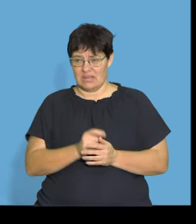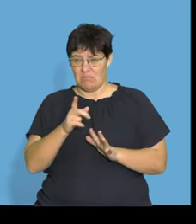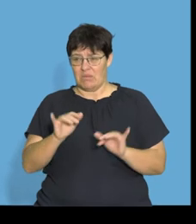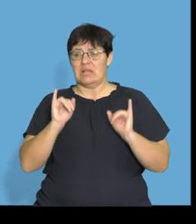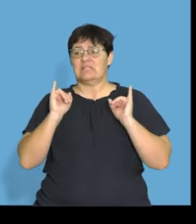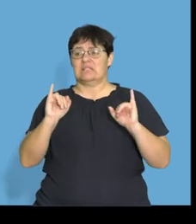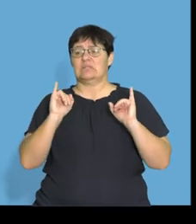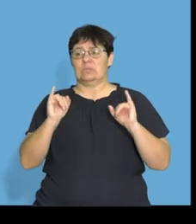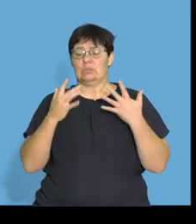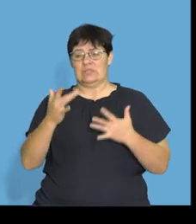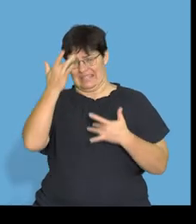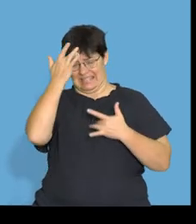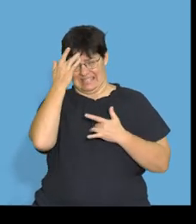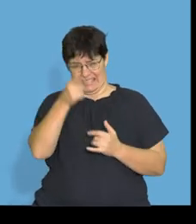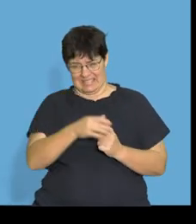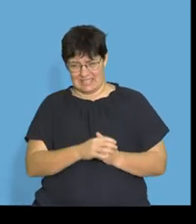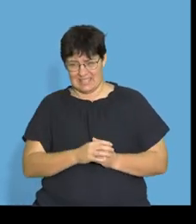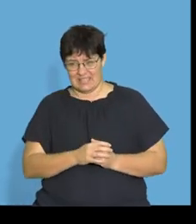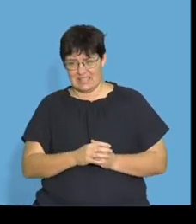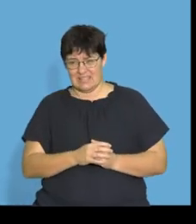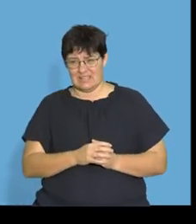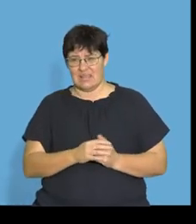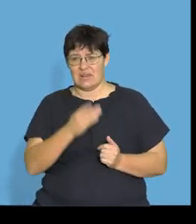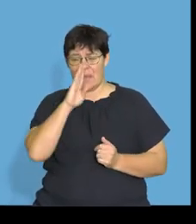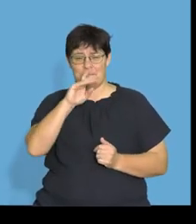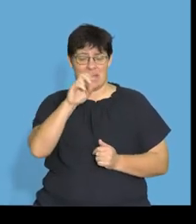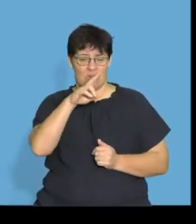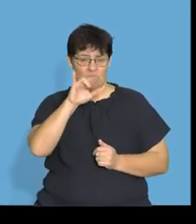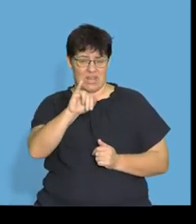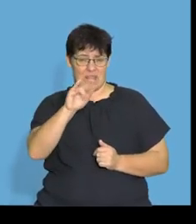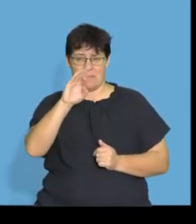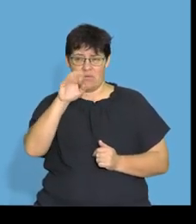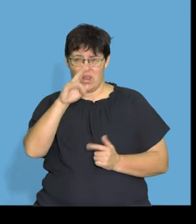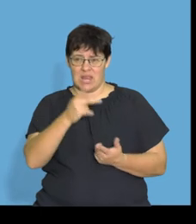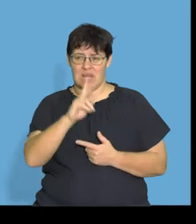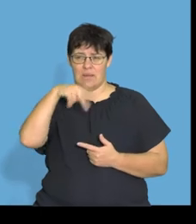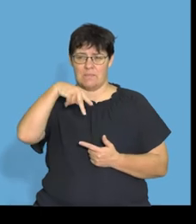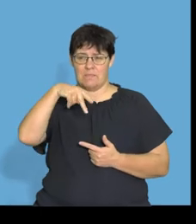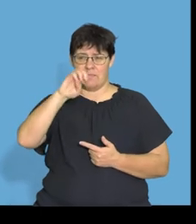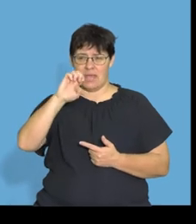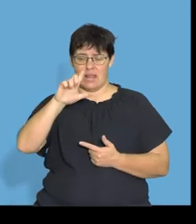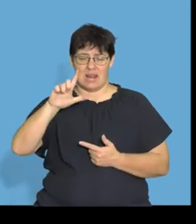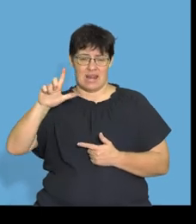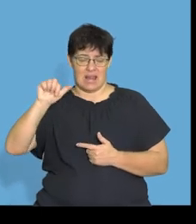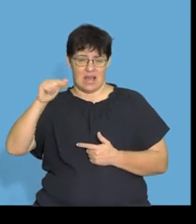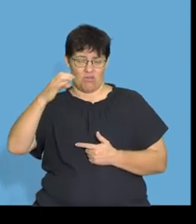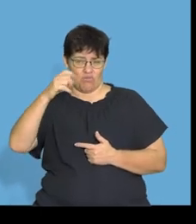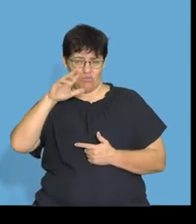serious. These are some serious diseases, right, called beriberi and pellagra, right? And they actually, look at all, they